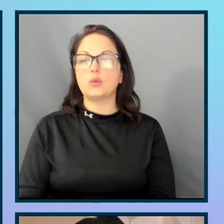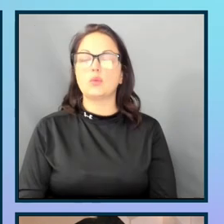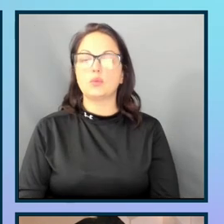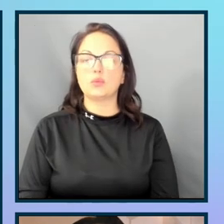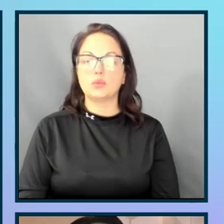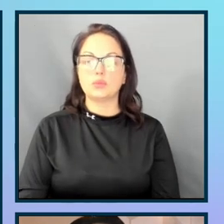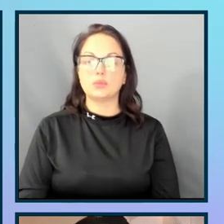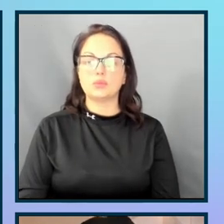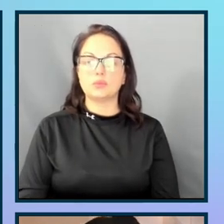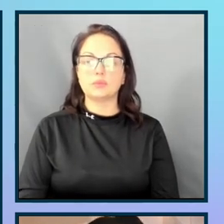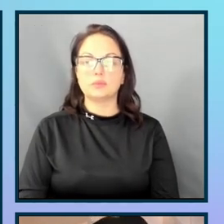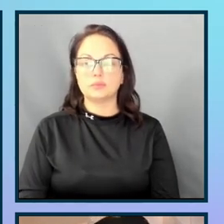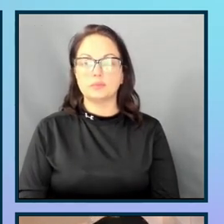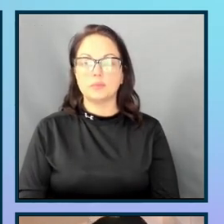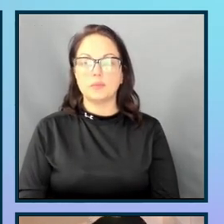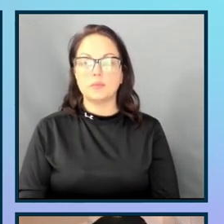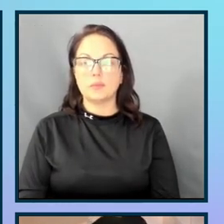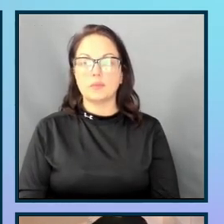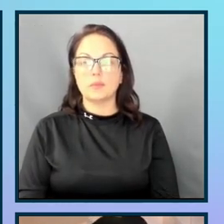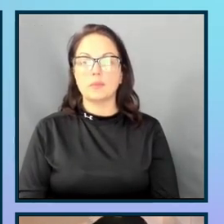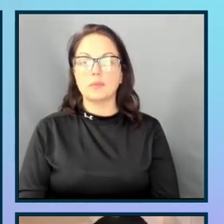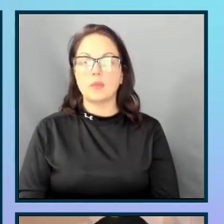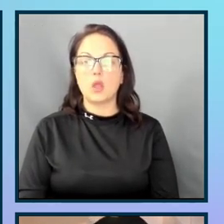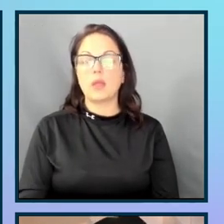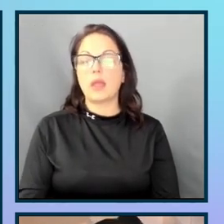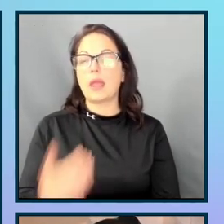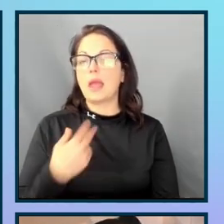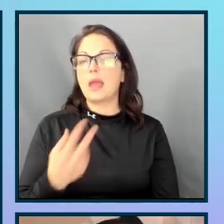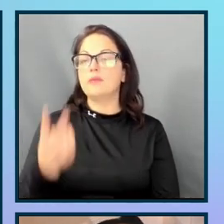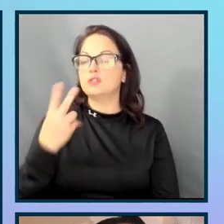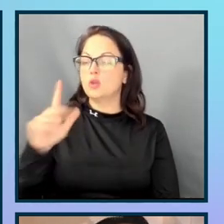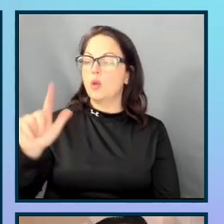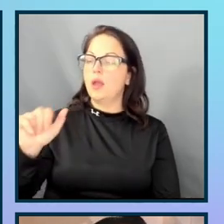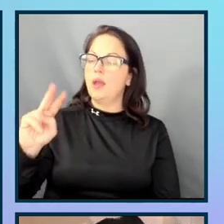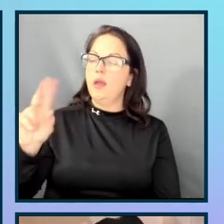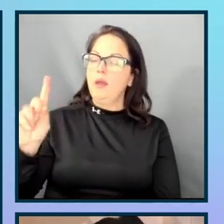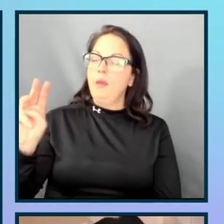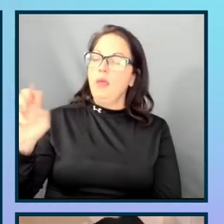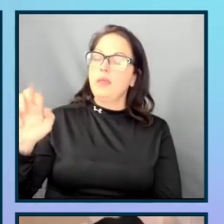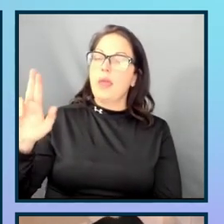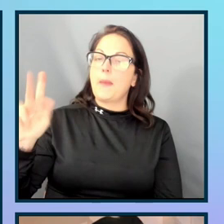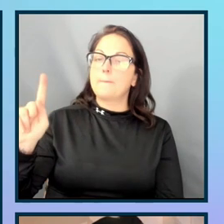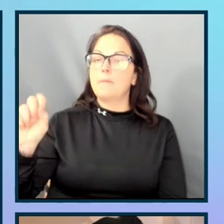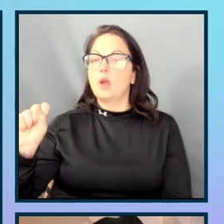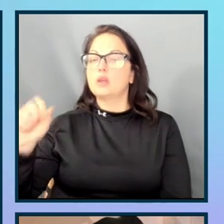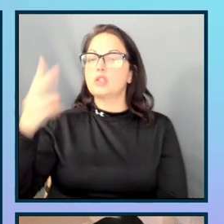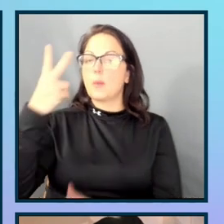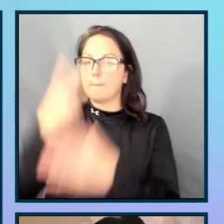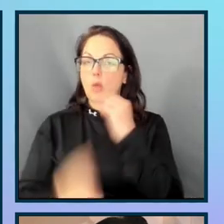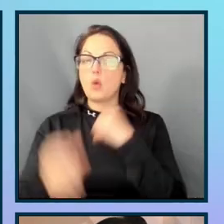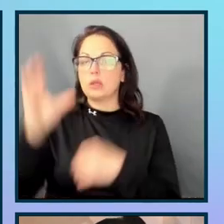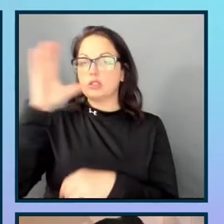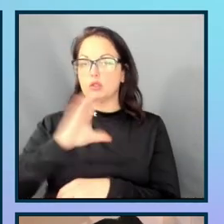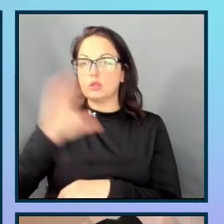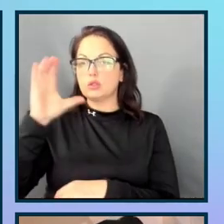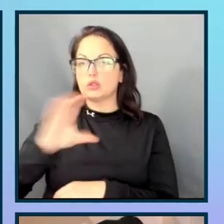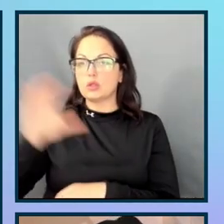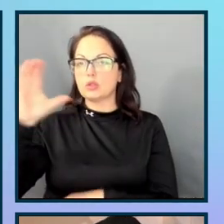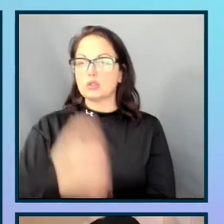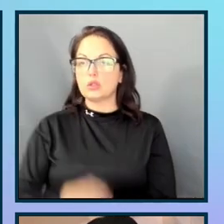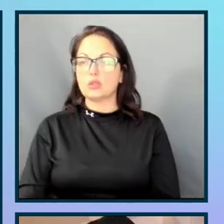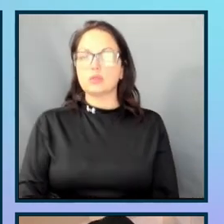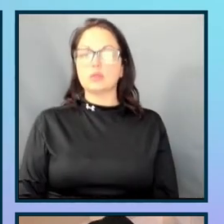No landmarks. Okay. So, here I have two landmarks and I can see that they're both search and search. Search. Search. Search. And